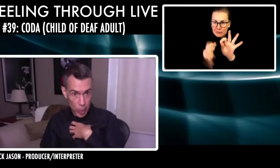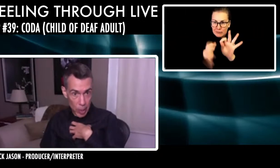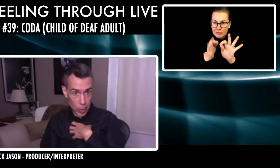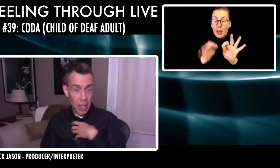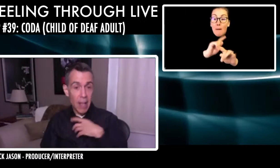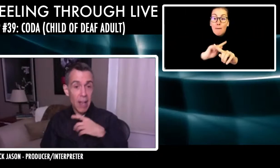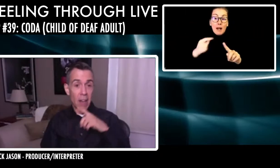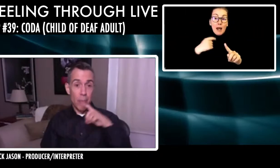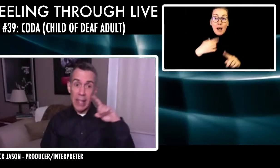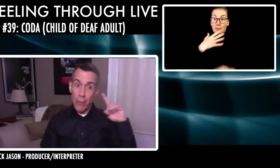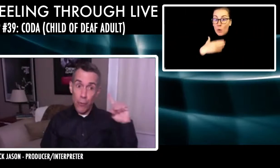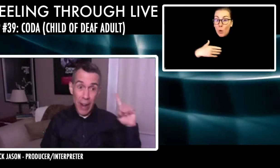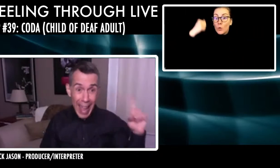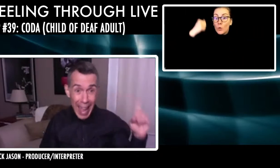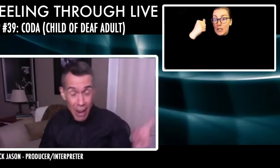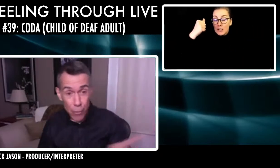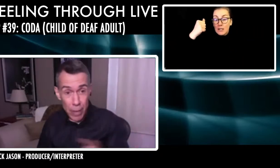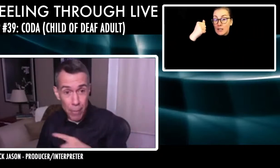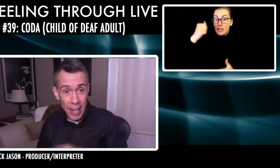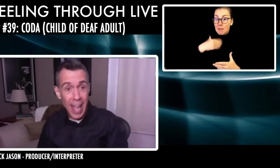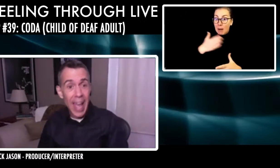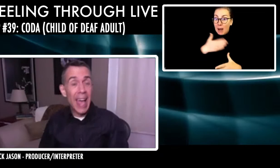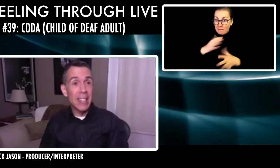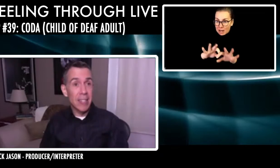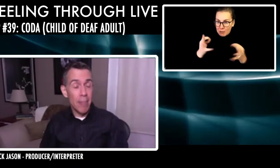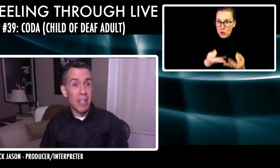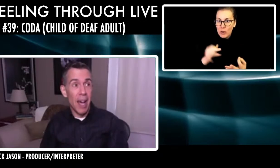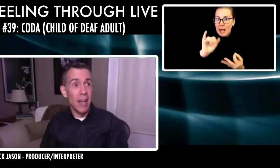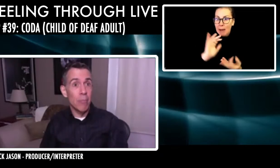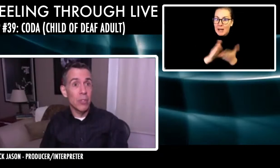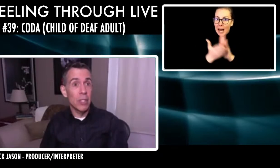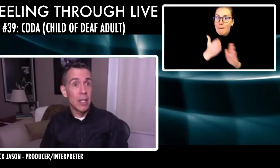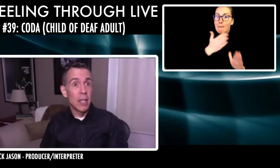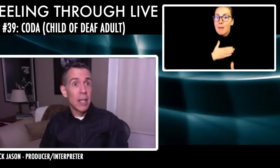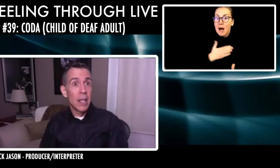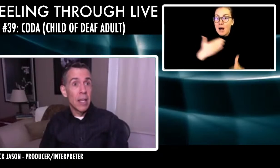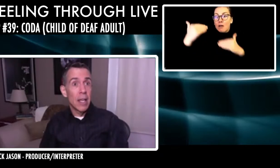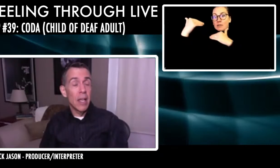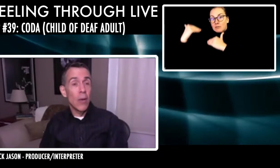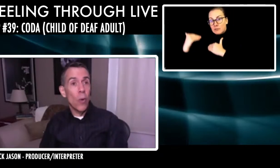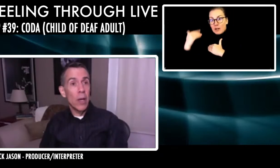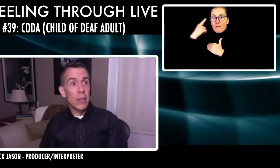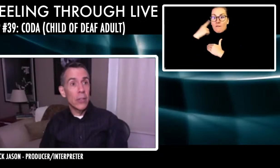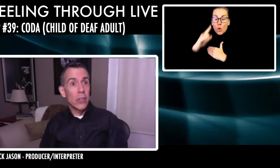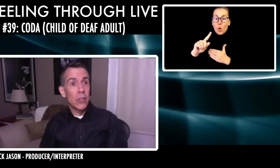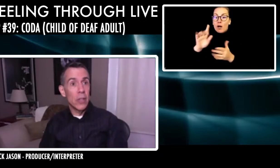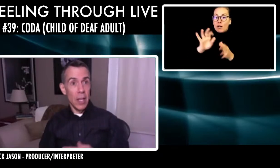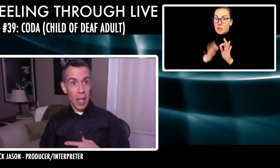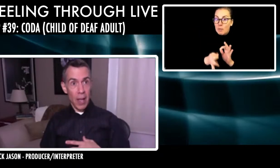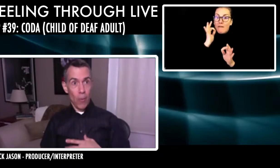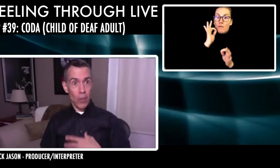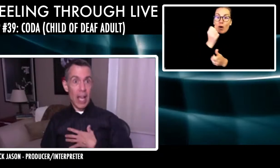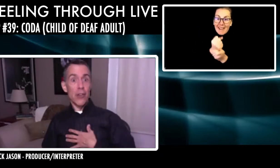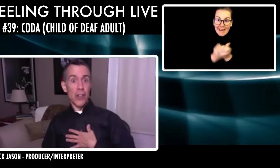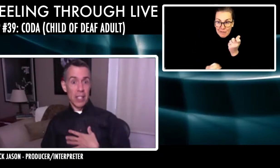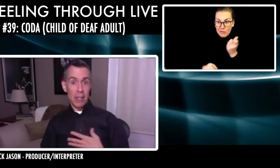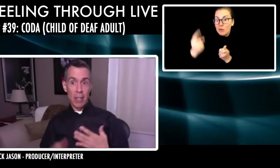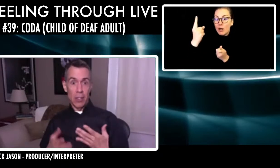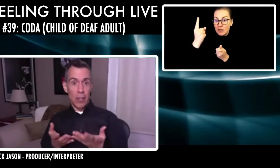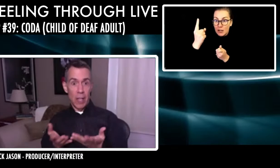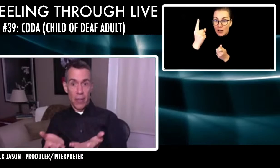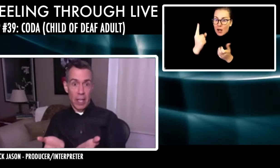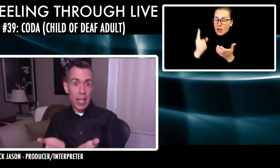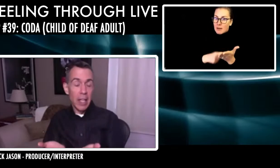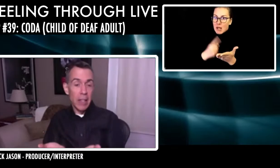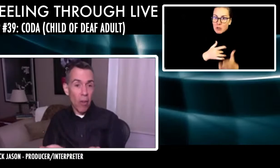with the responsibility of being that for everybody. And sometimes it was, it was energizing